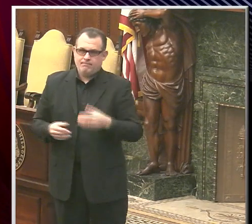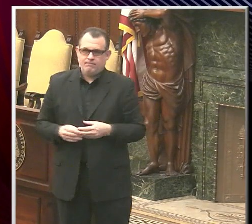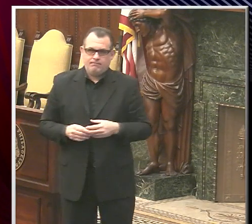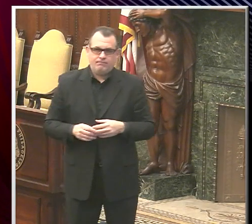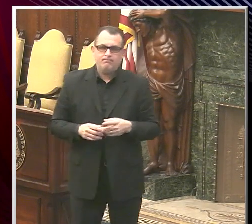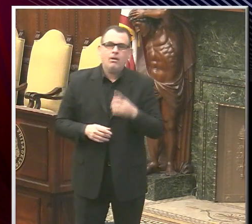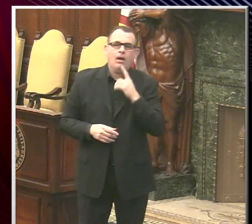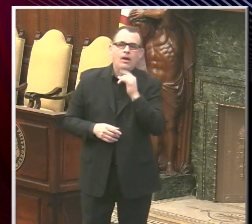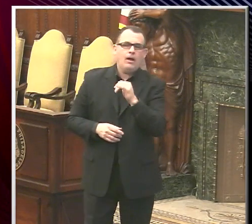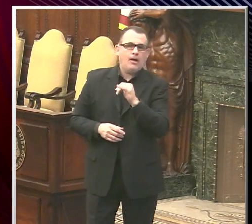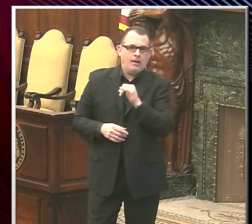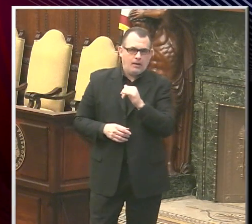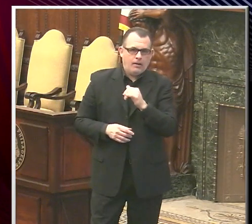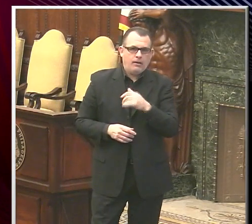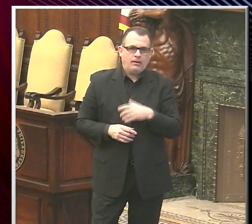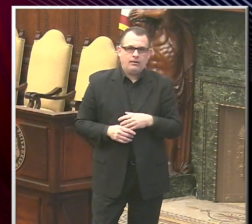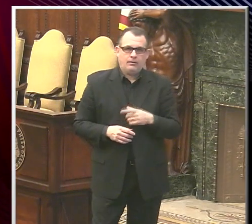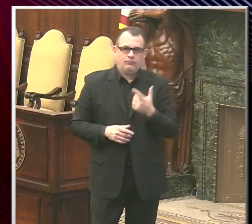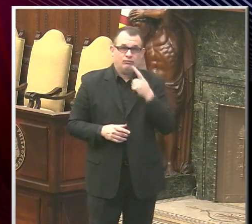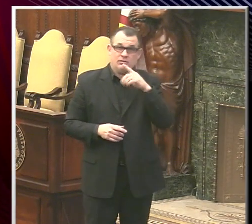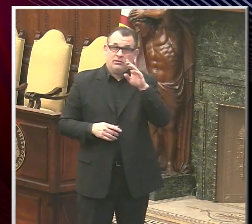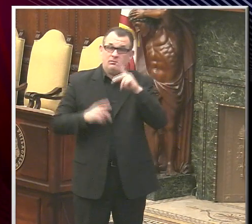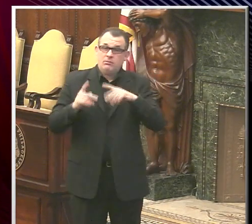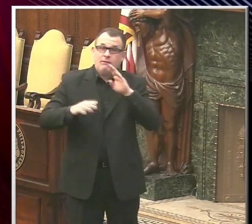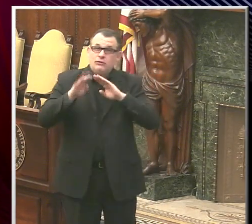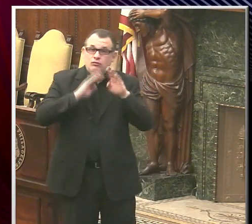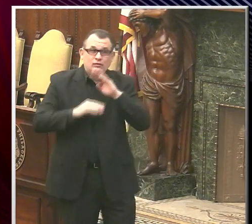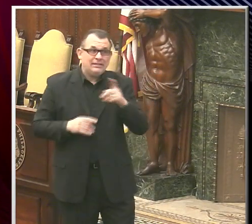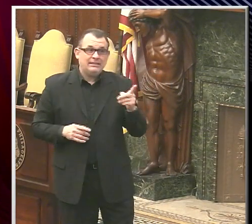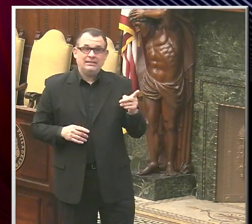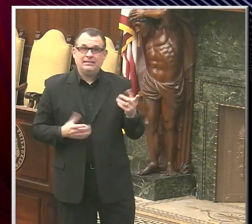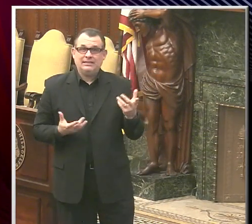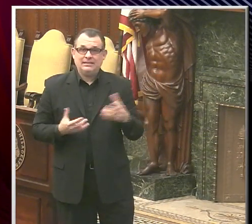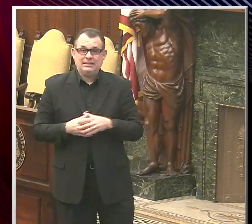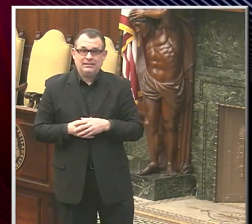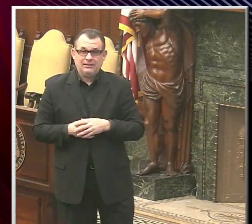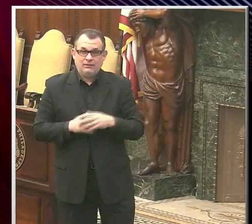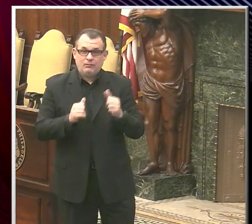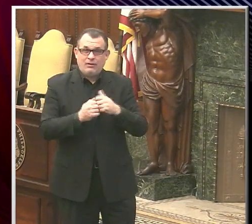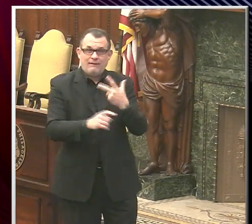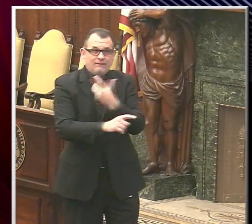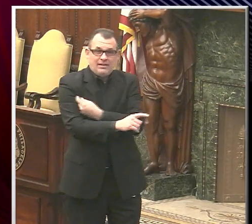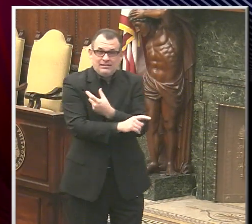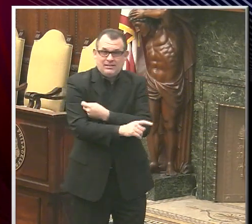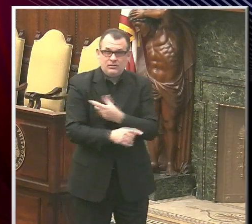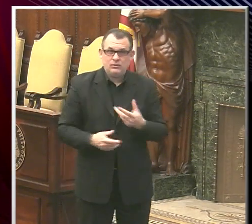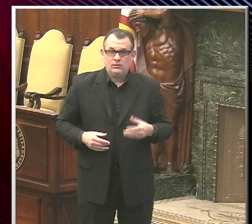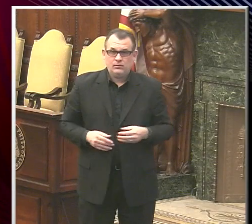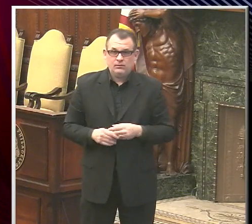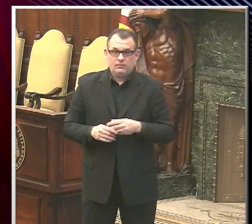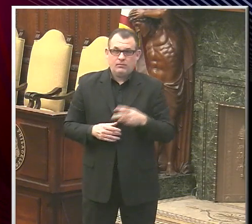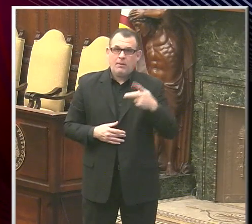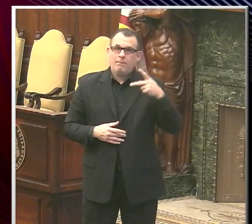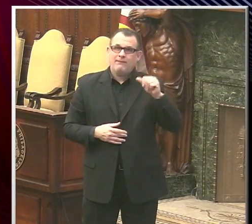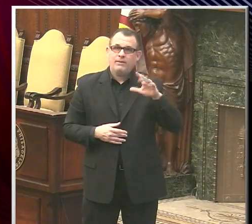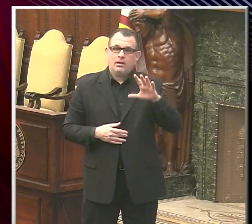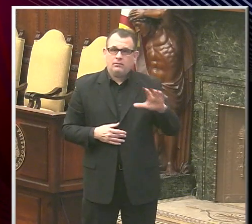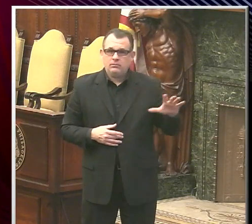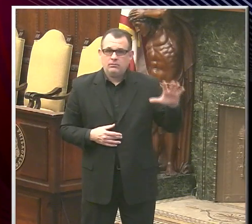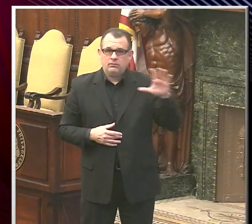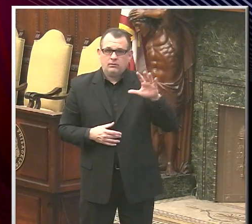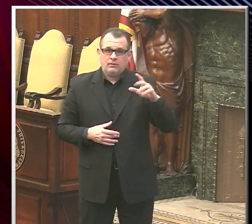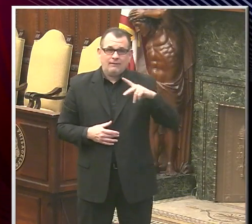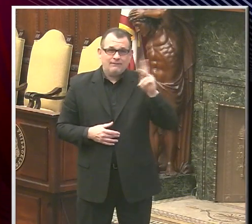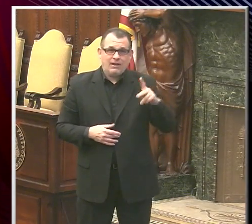follow-up to the frustrations that you had been talking about earlier with vaccinations. Pennsylvanians, Philadelphians who seeing people